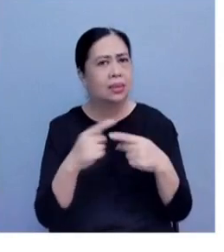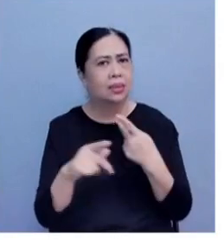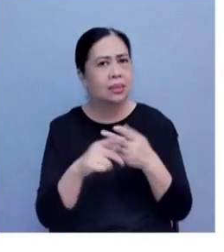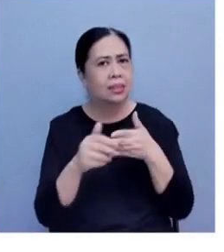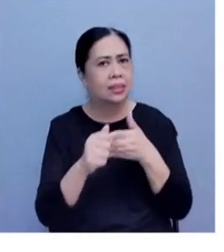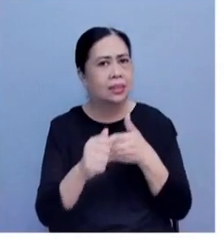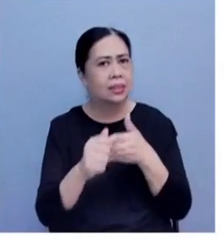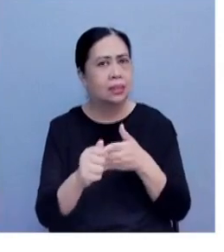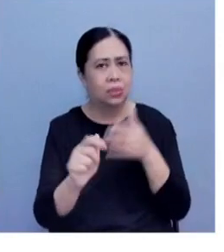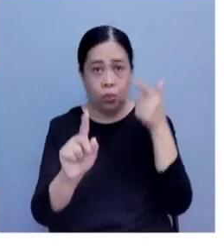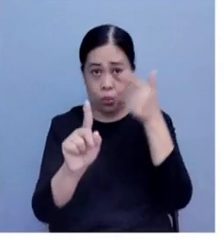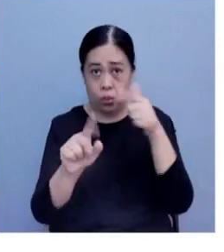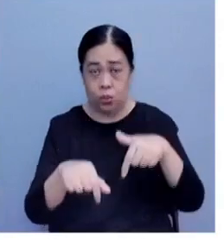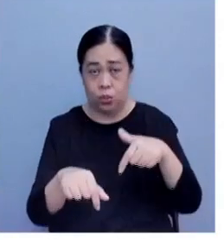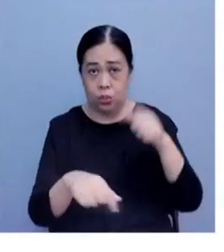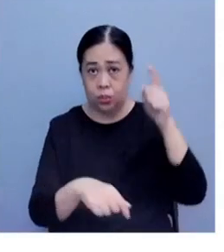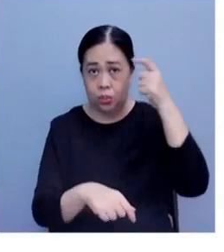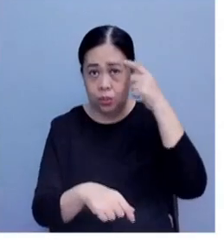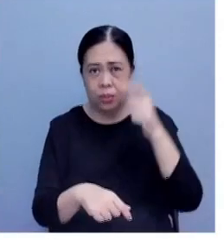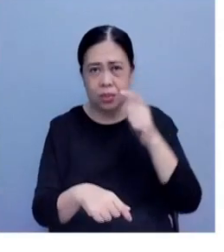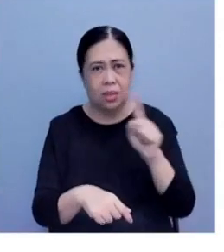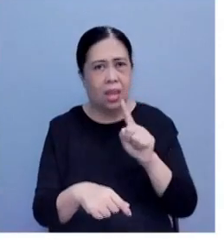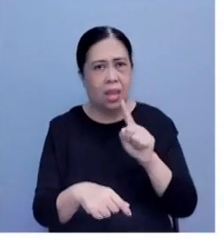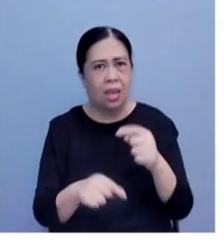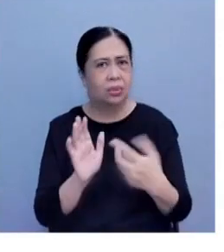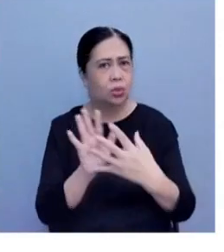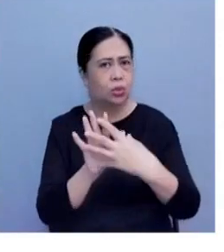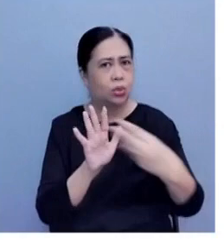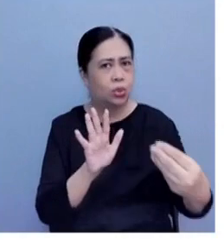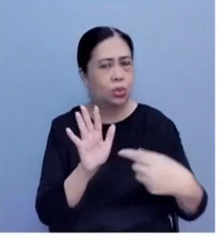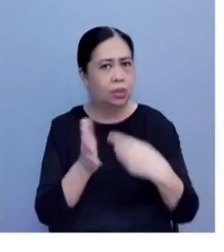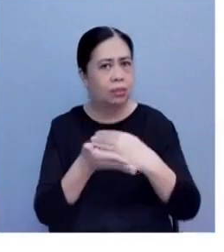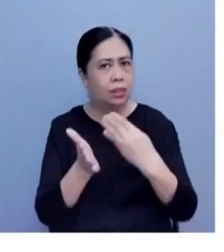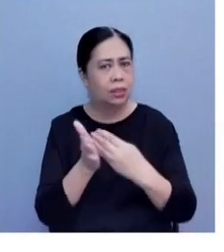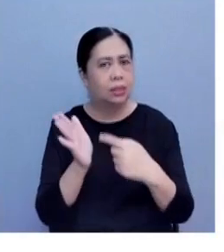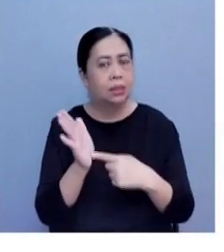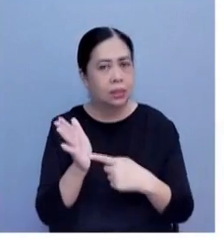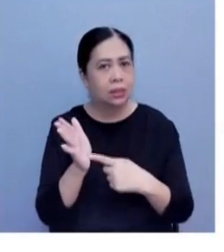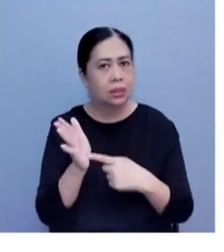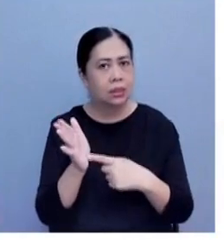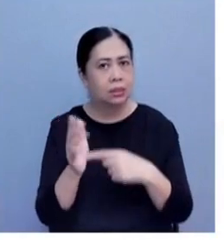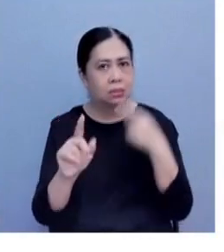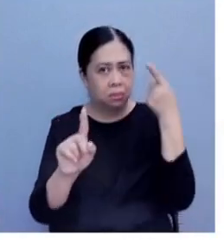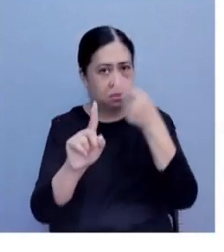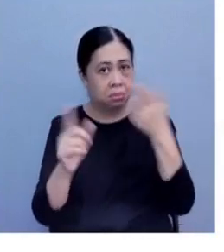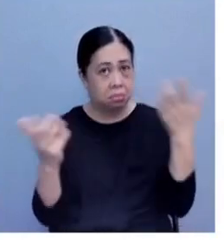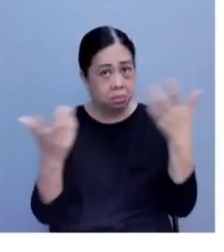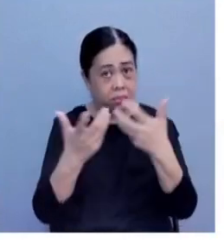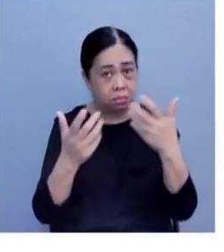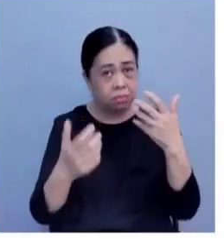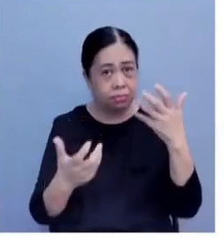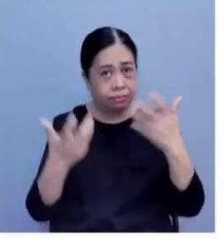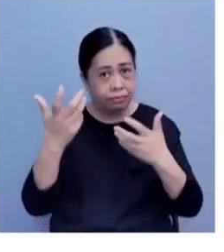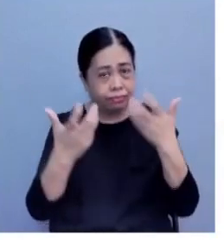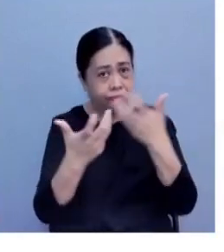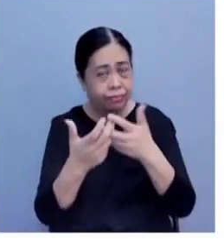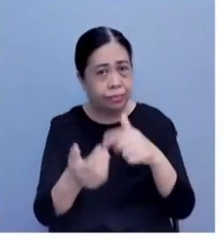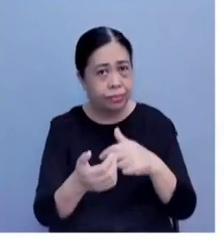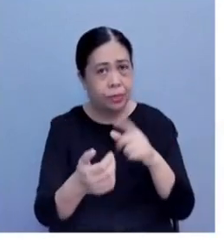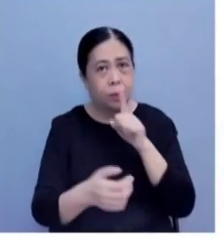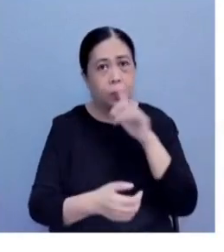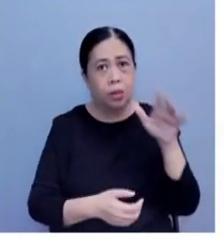administration? How reflective is the budget of those goals and the transformation this administration promises?